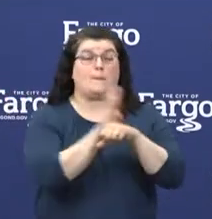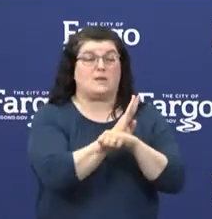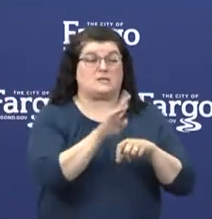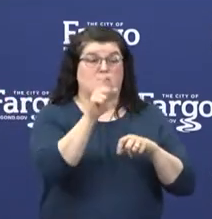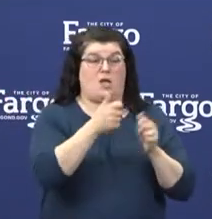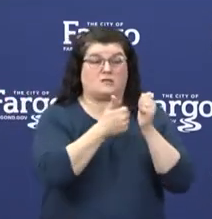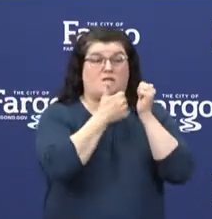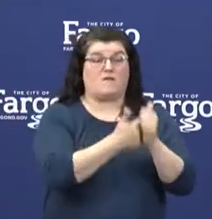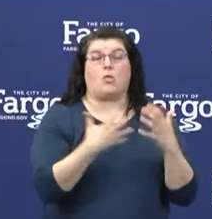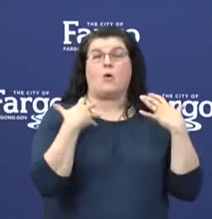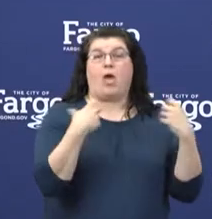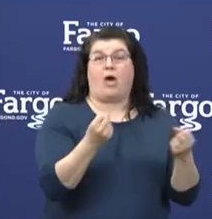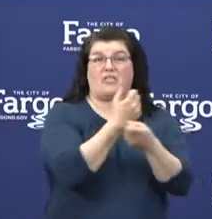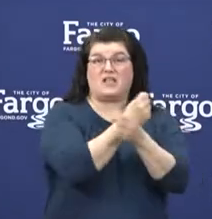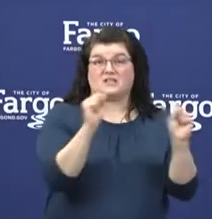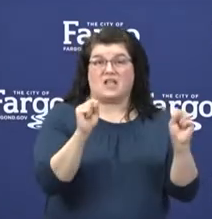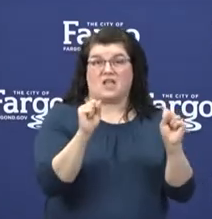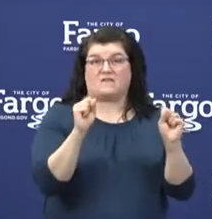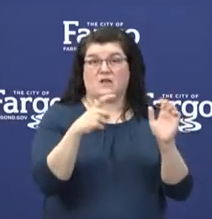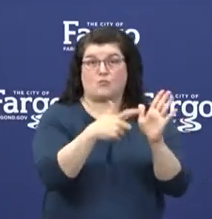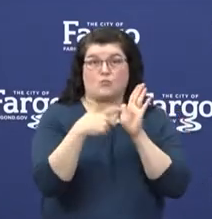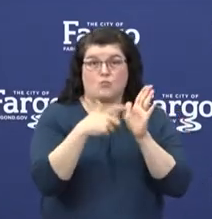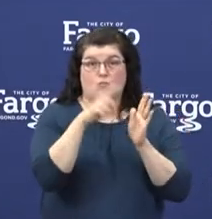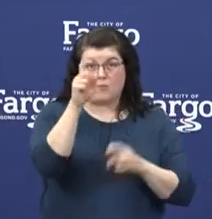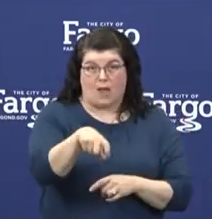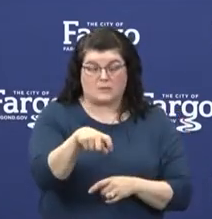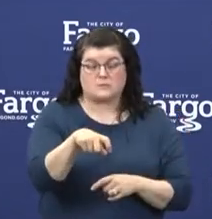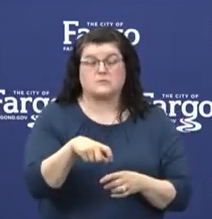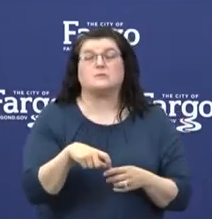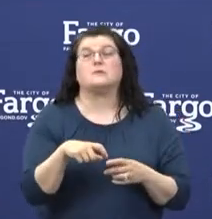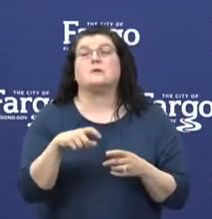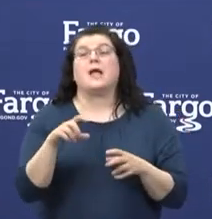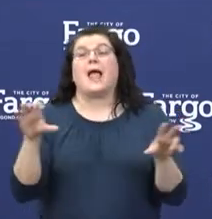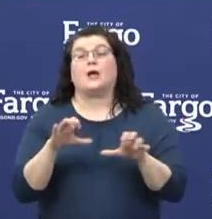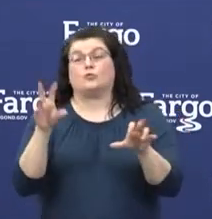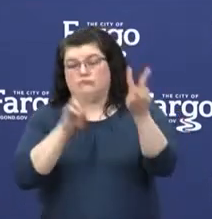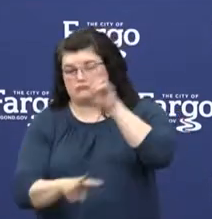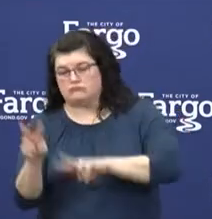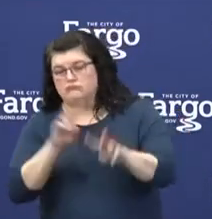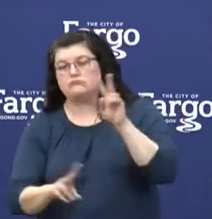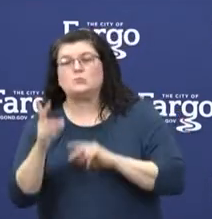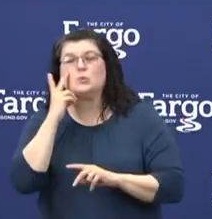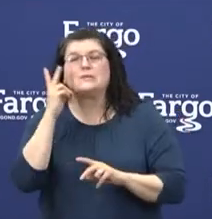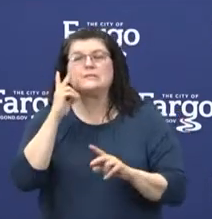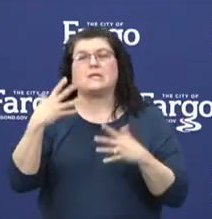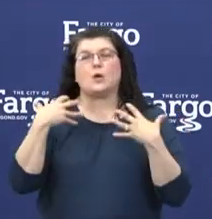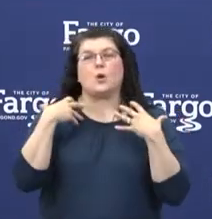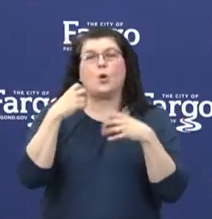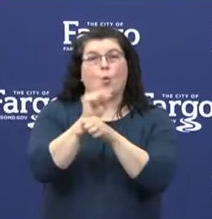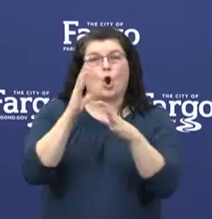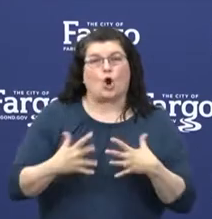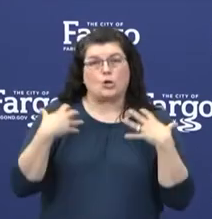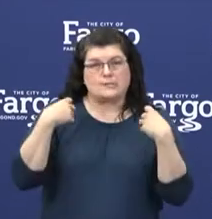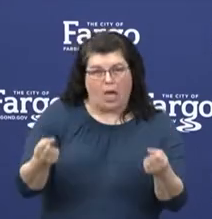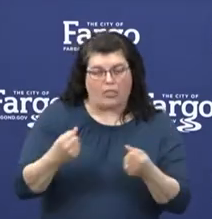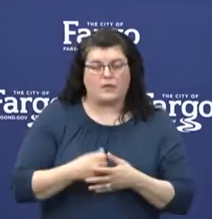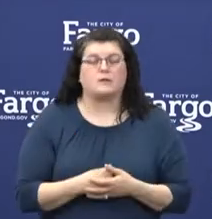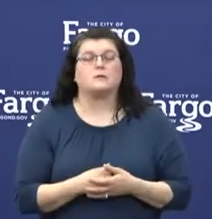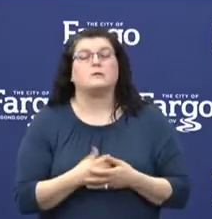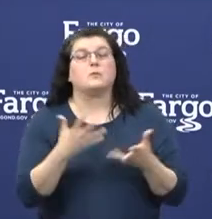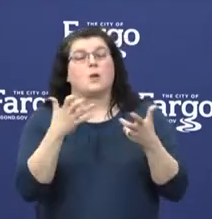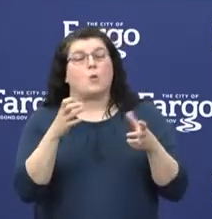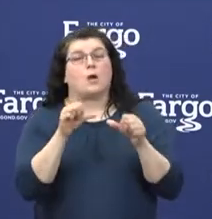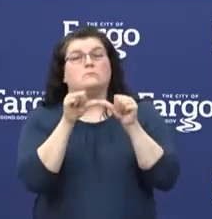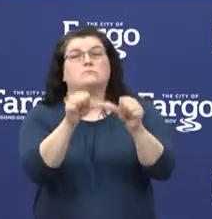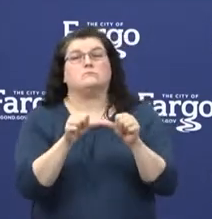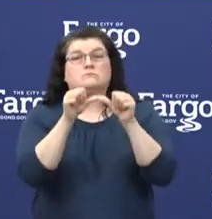and safety protocols that are outlined in the order and conduct health screenings of their workers. Teleworking is encouraged to continue as much as